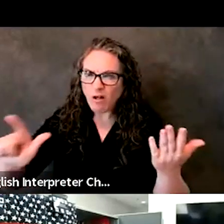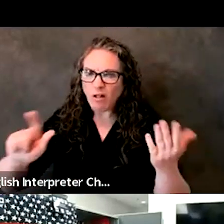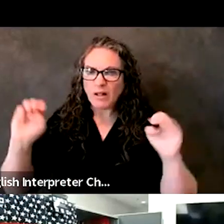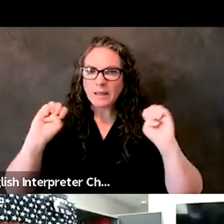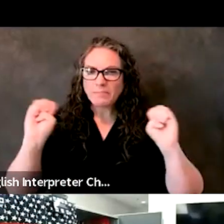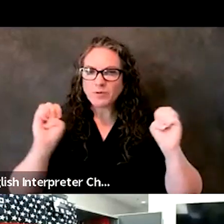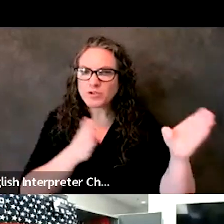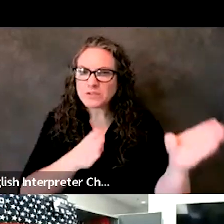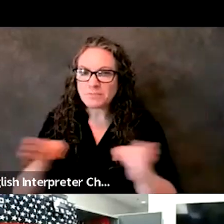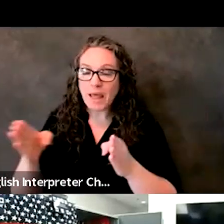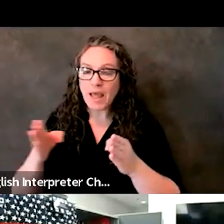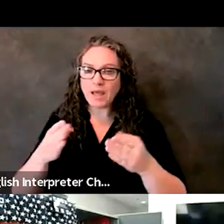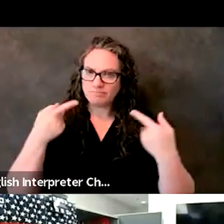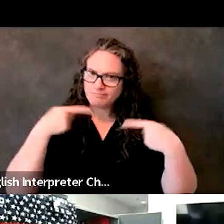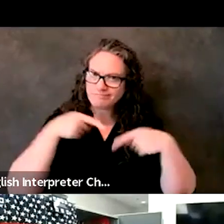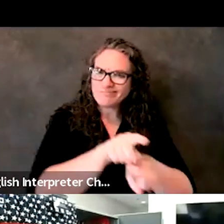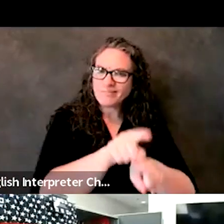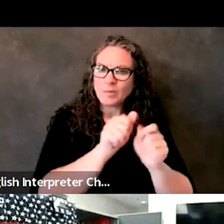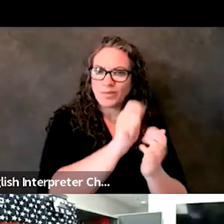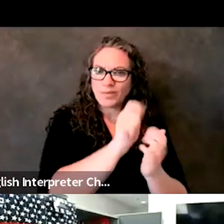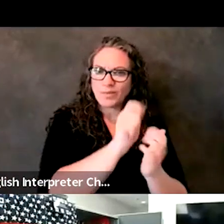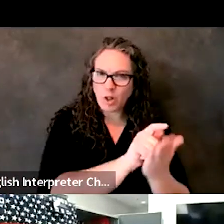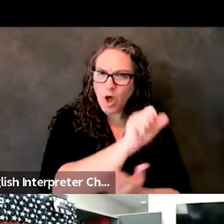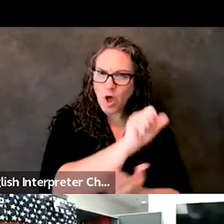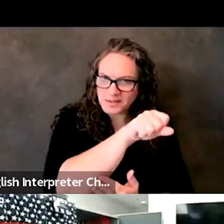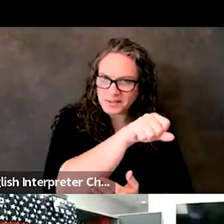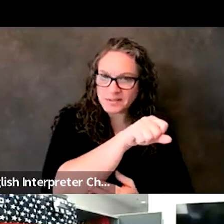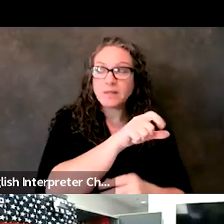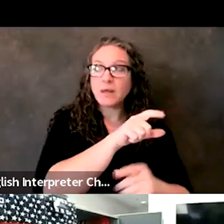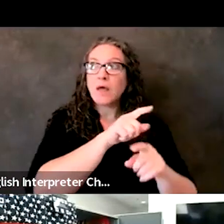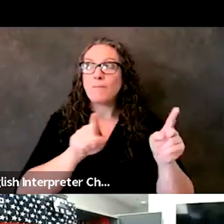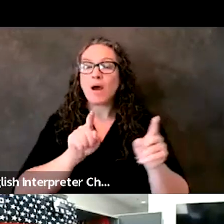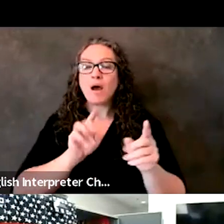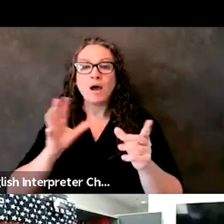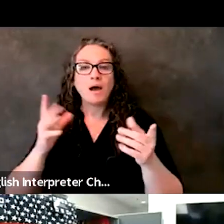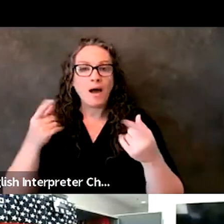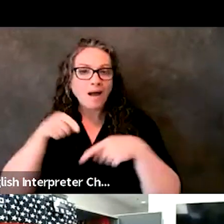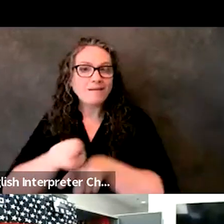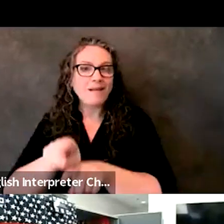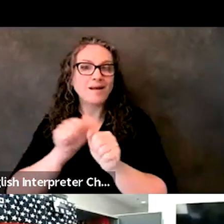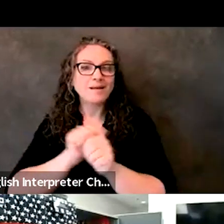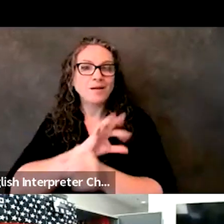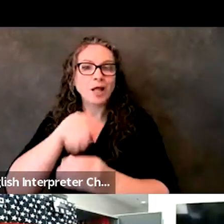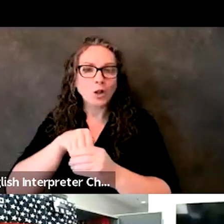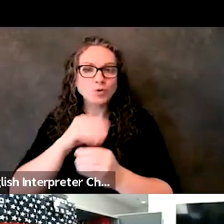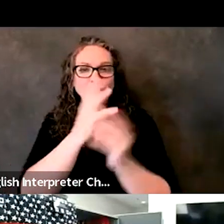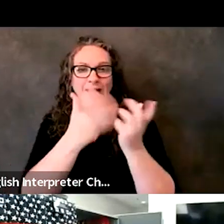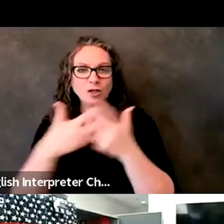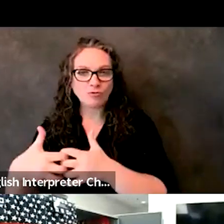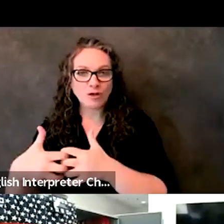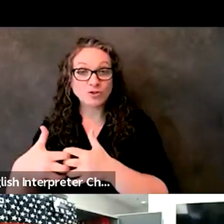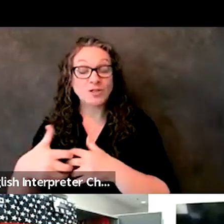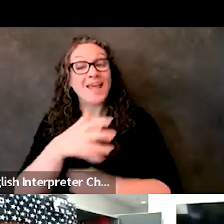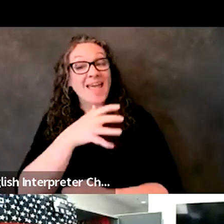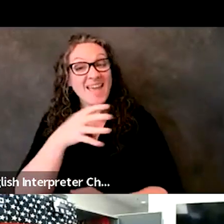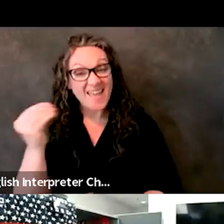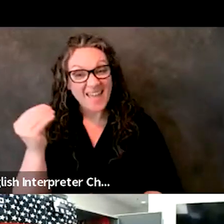with the laws associated with inclusion and integration, but also with best practices.